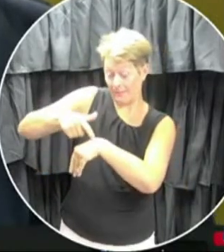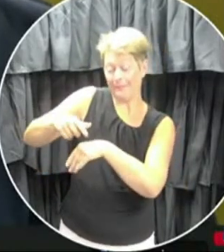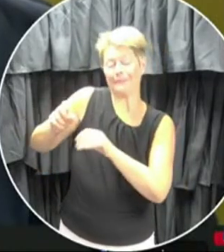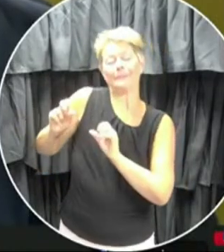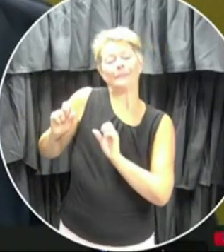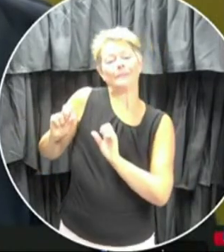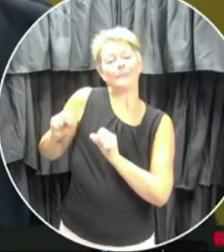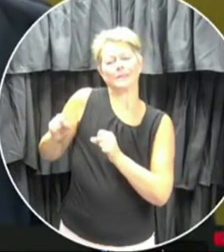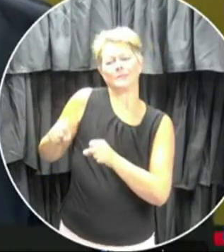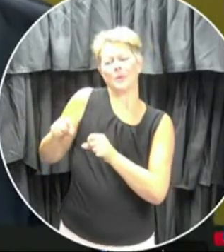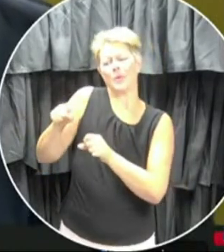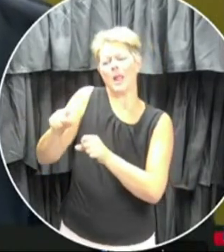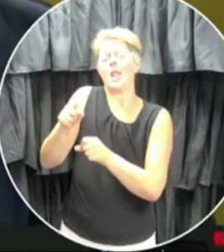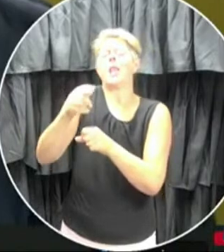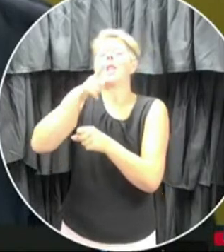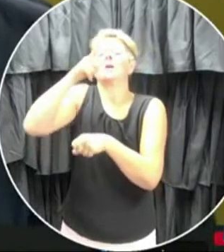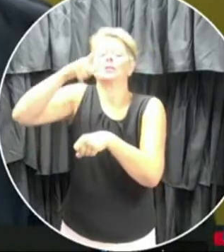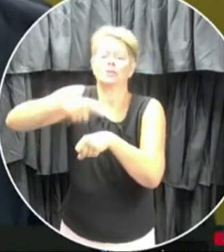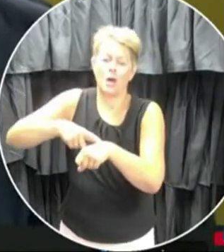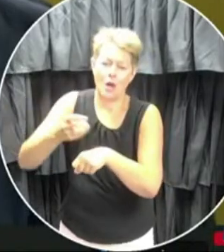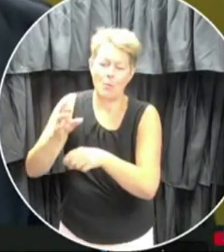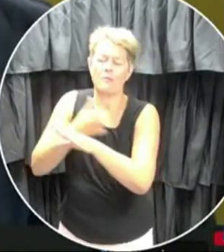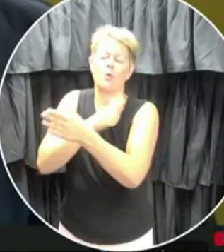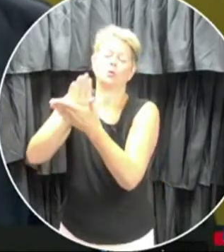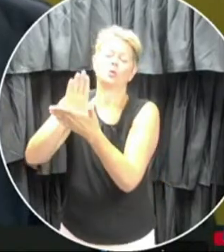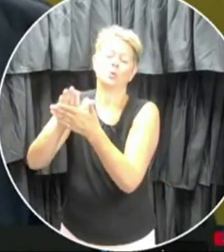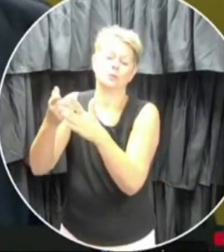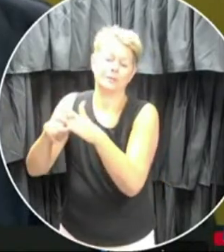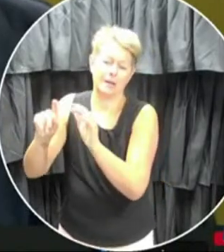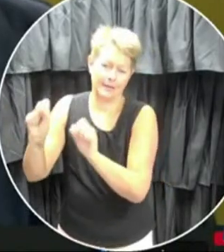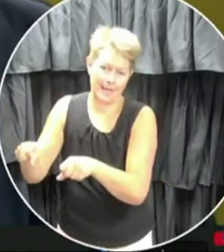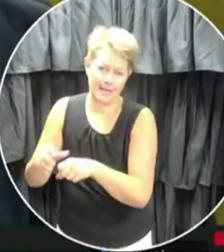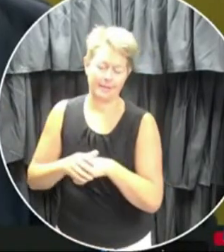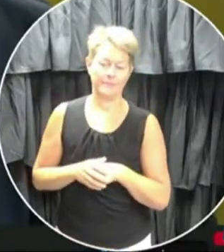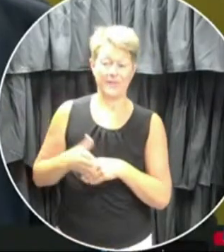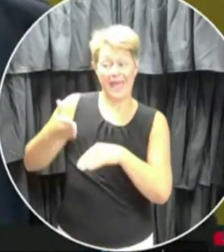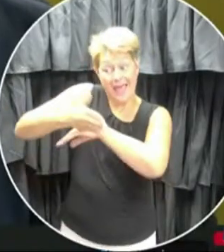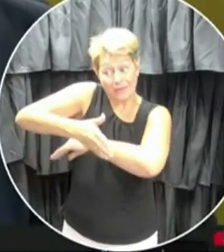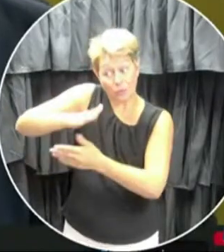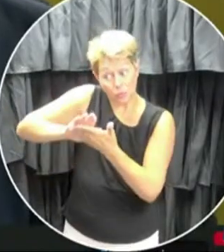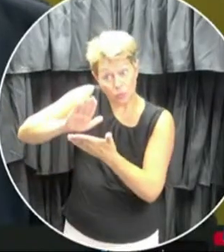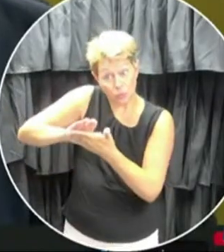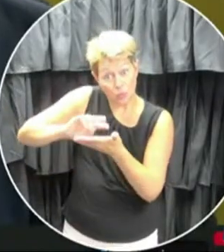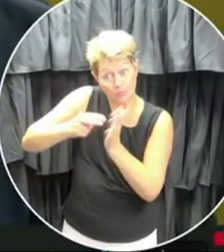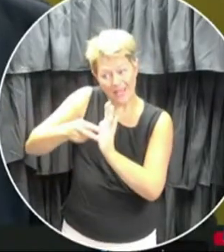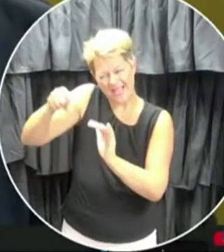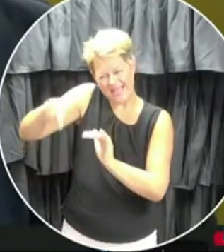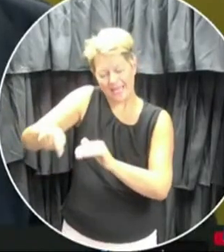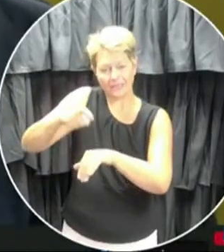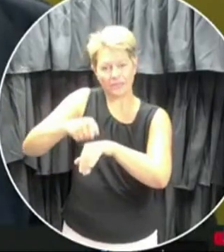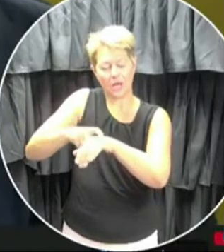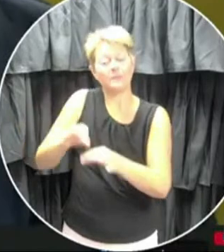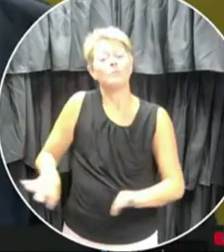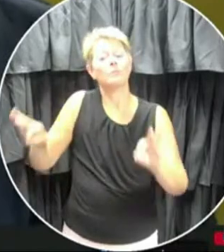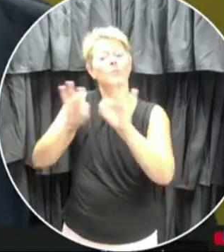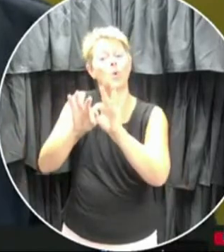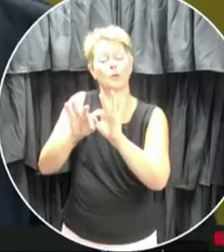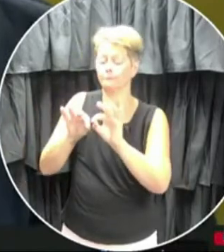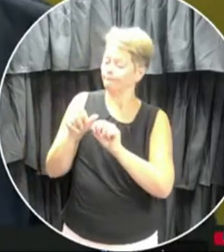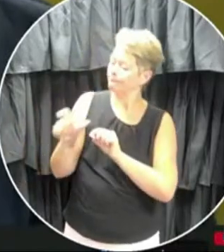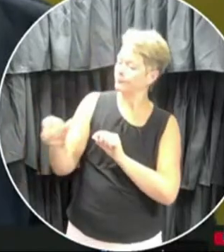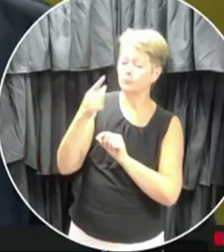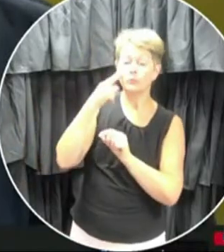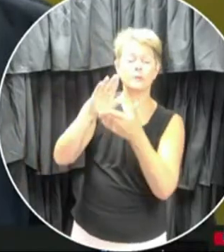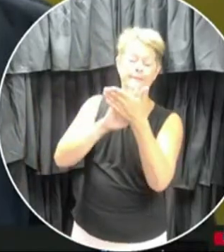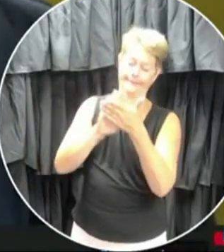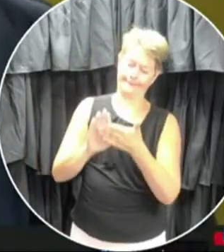know, that would be during lunch or before, before school starts, uh, after school, we need that time for cleaning. That's the main